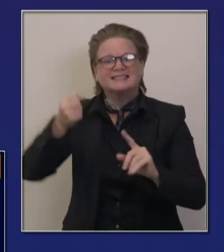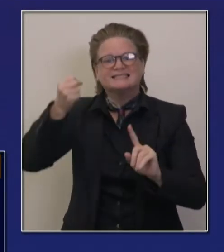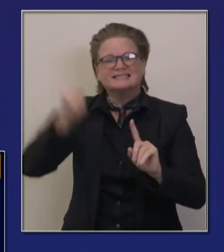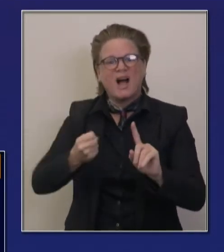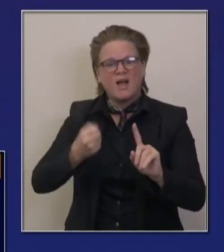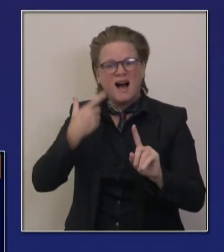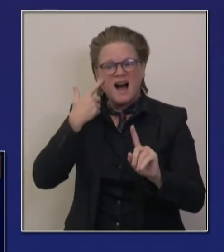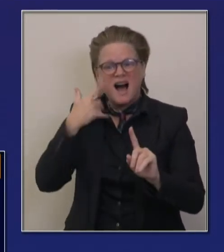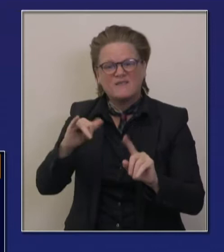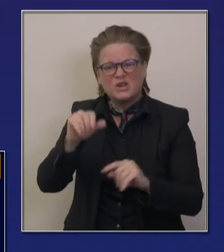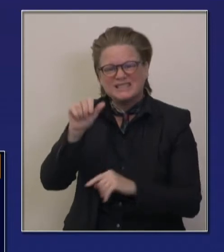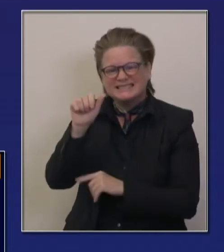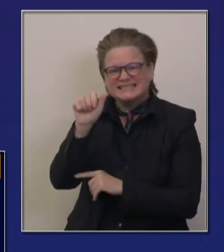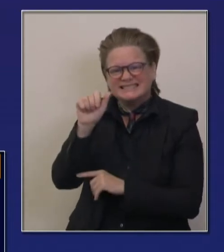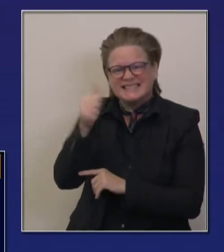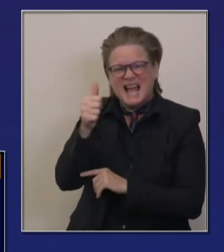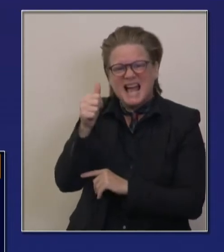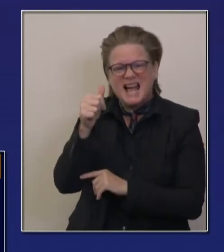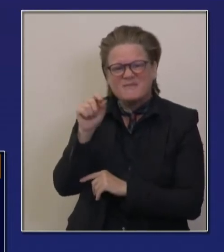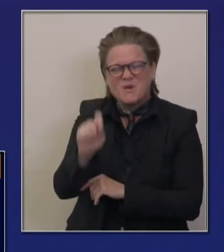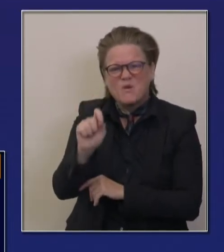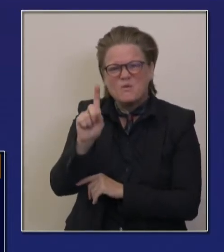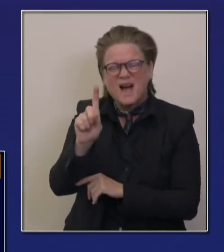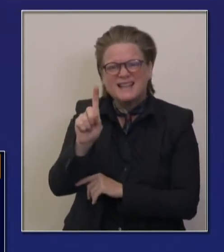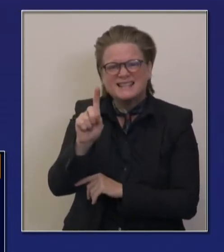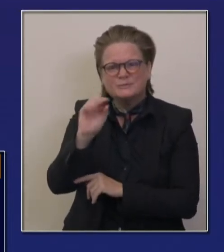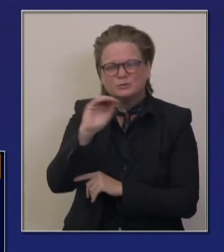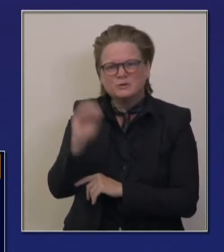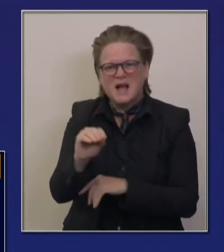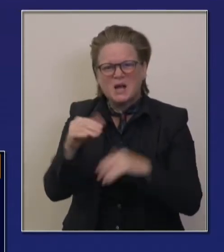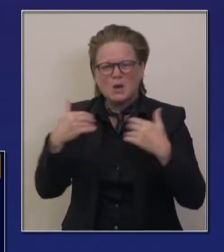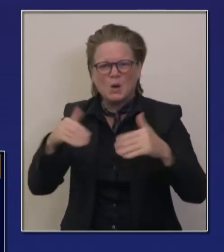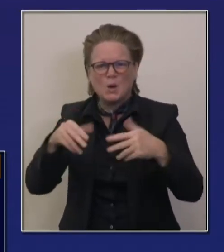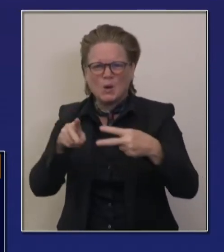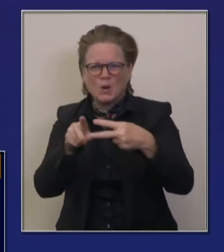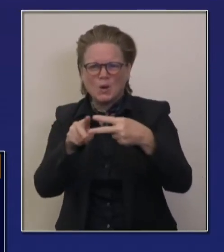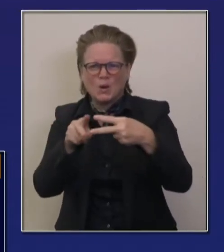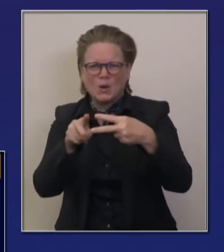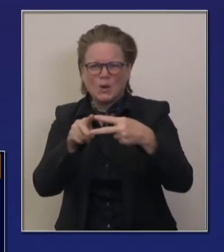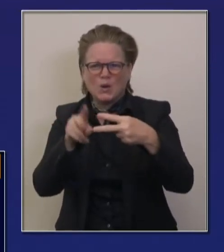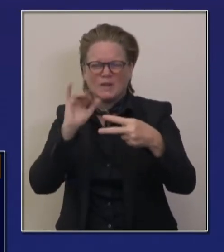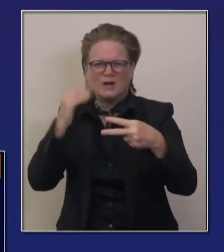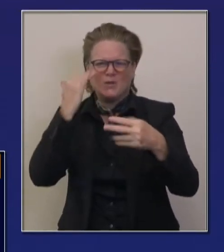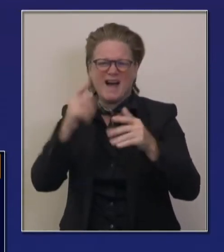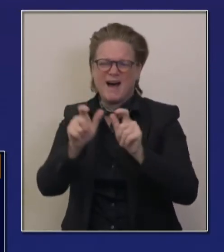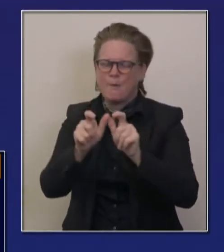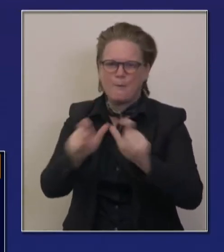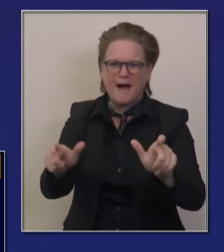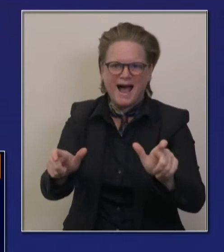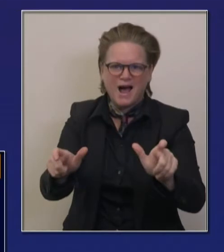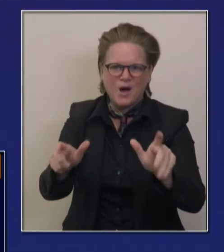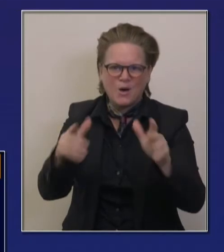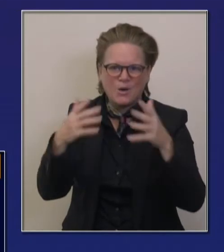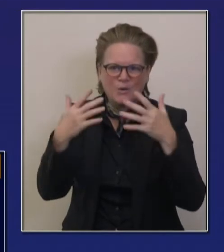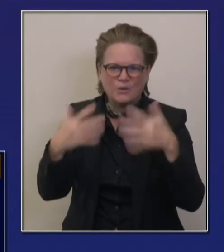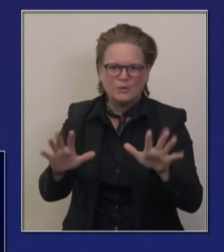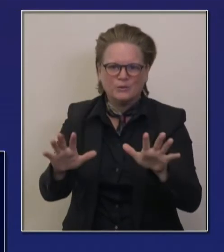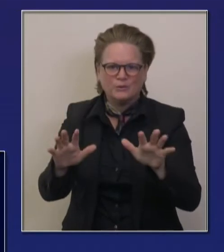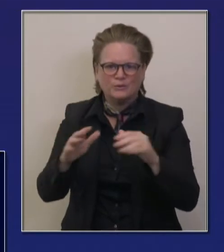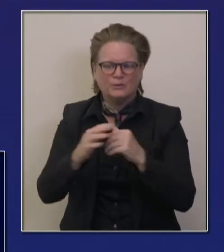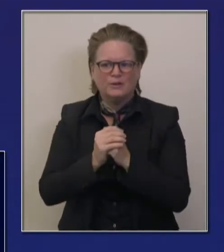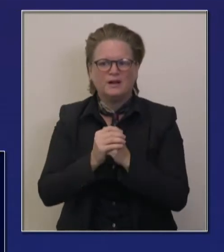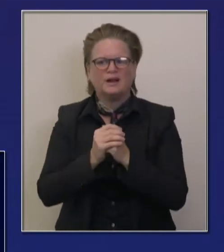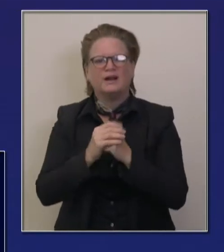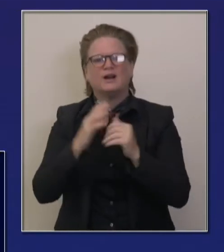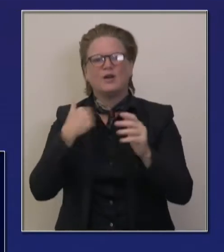as of this moment, though we'll be updating these slides later this evening and early tomorrow, consistently updating